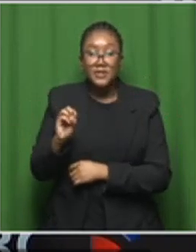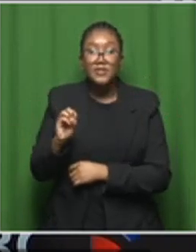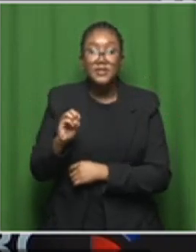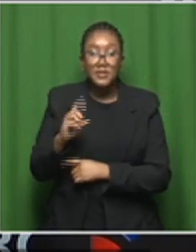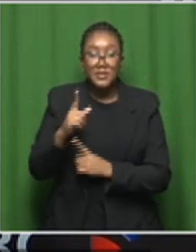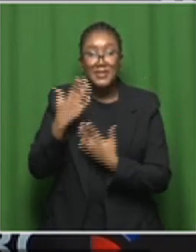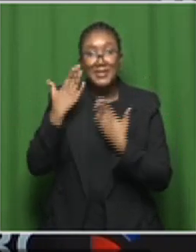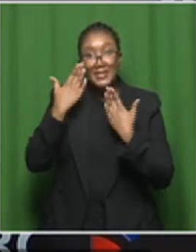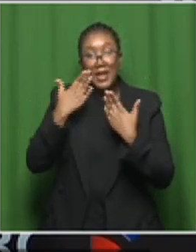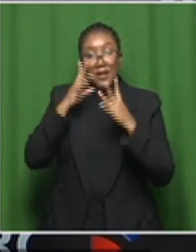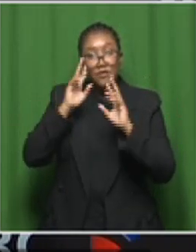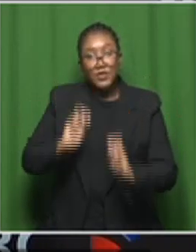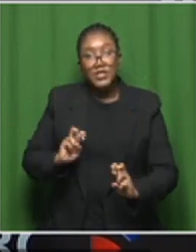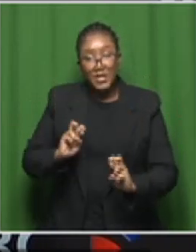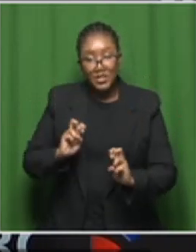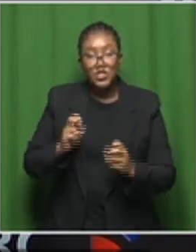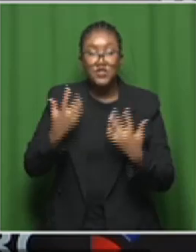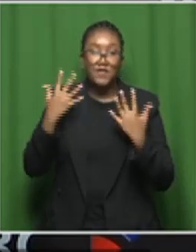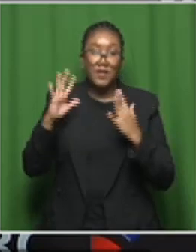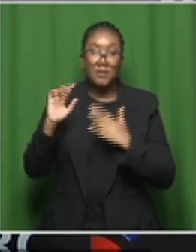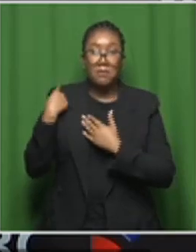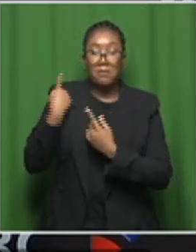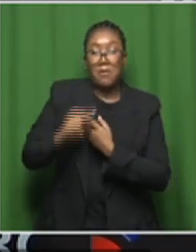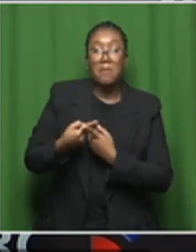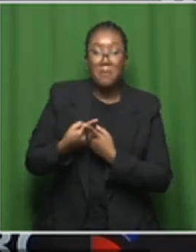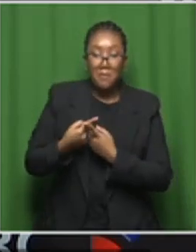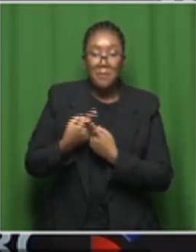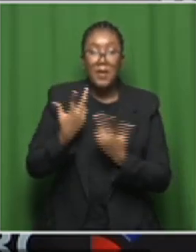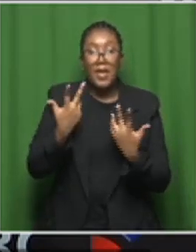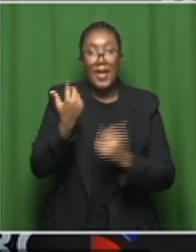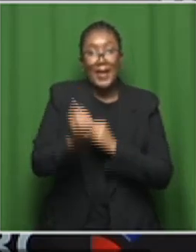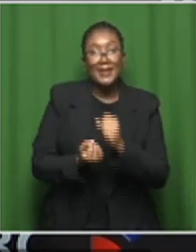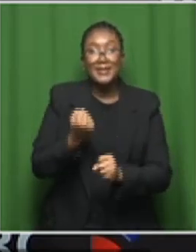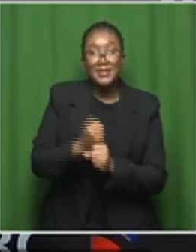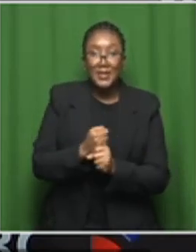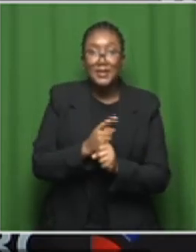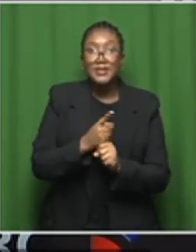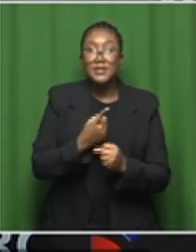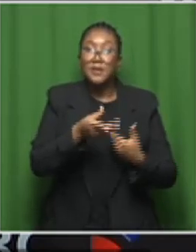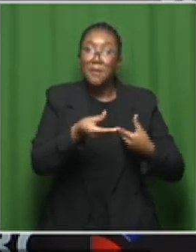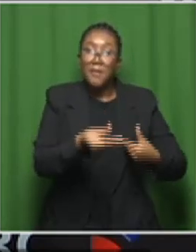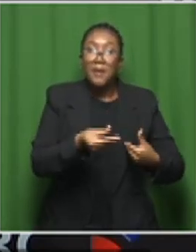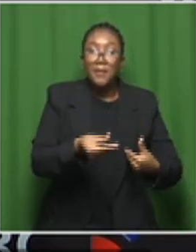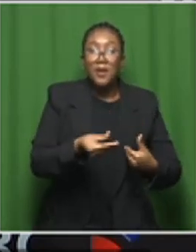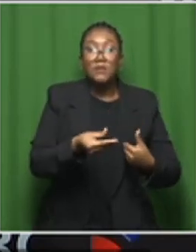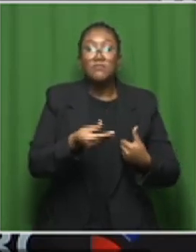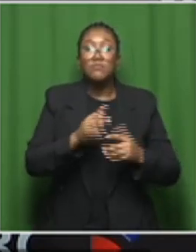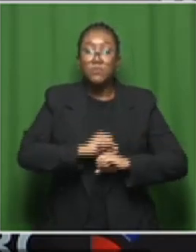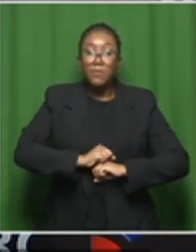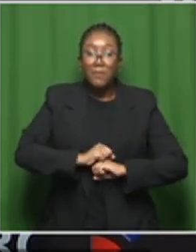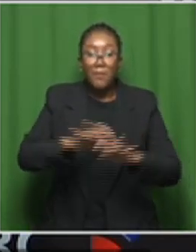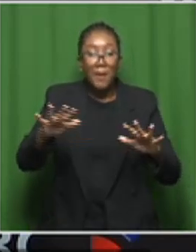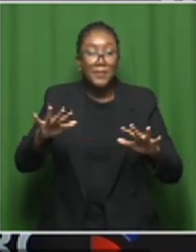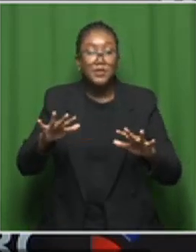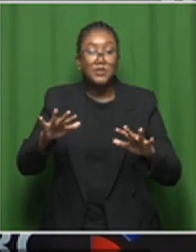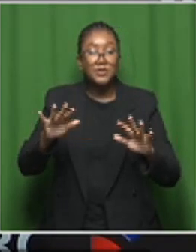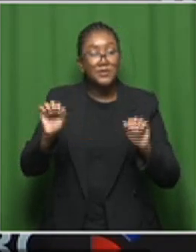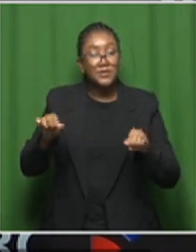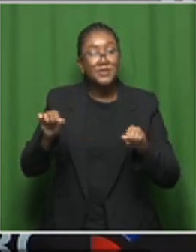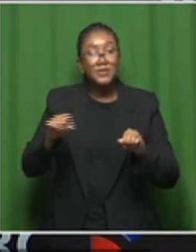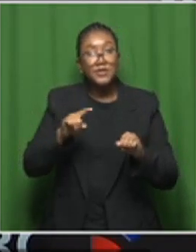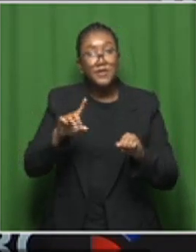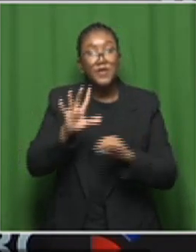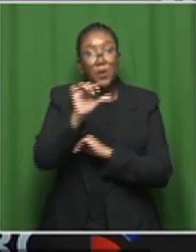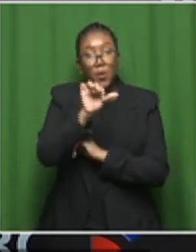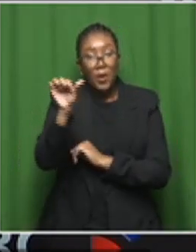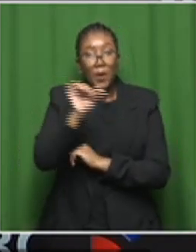studies have been conducted so far in the past eight years, papers that have been written. And, you know, basically weekly, we're